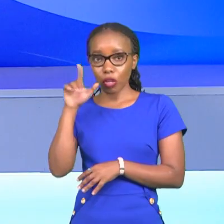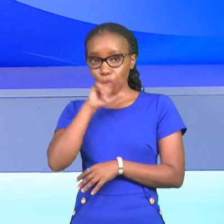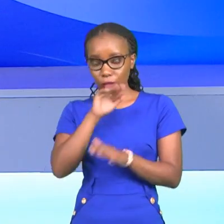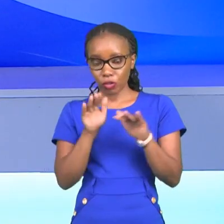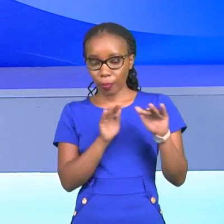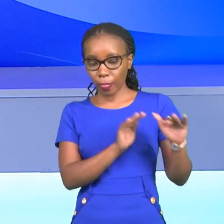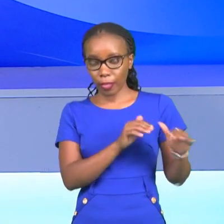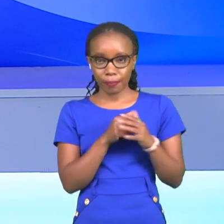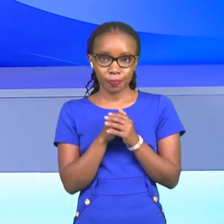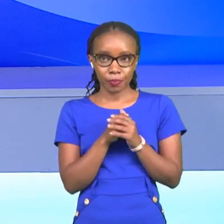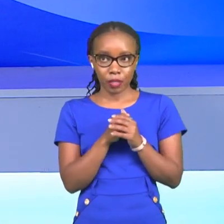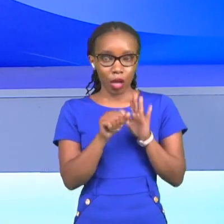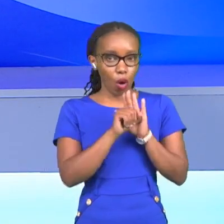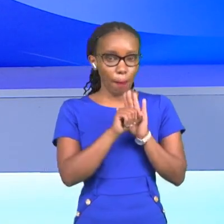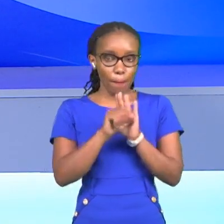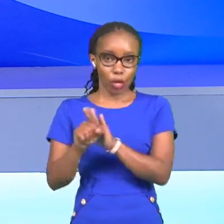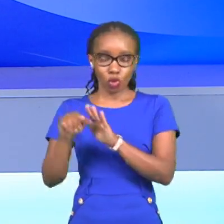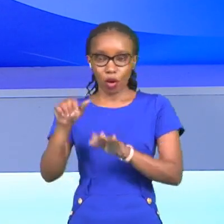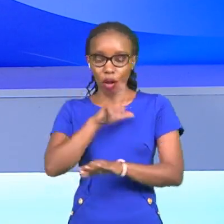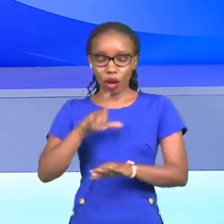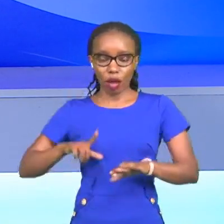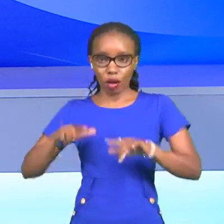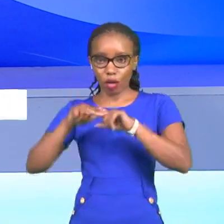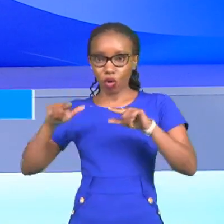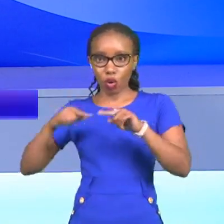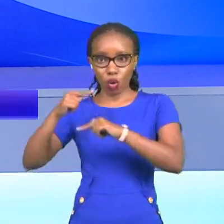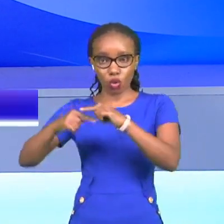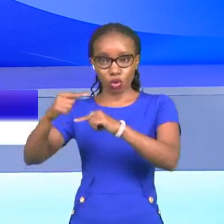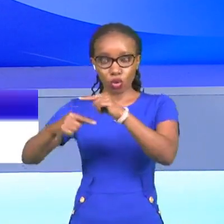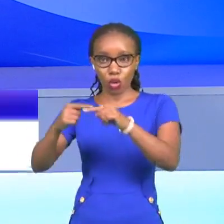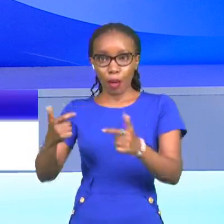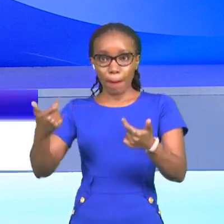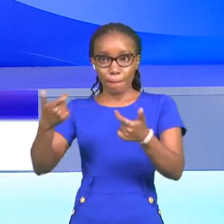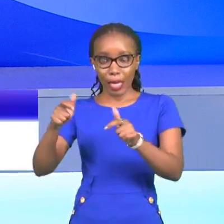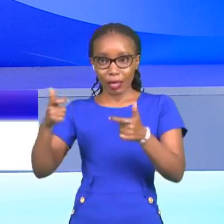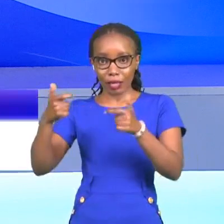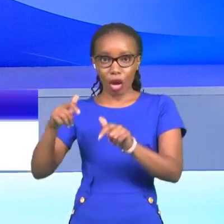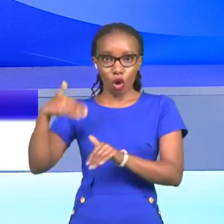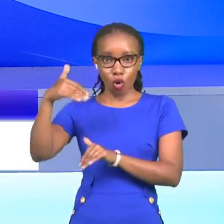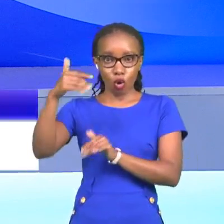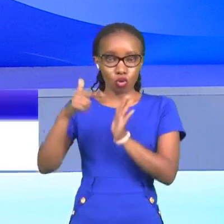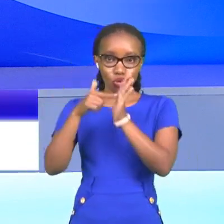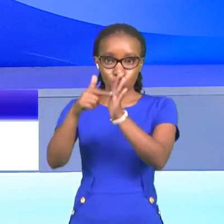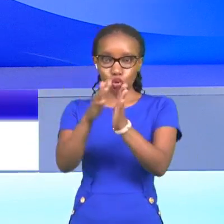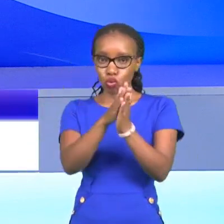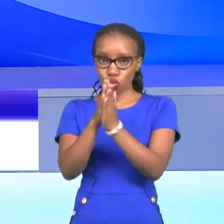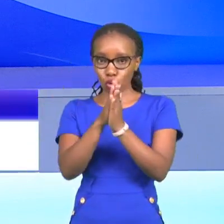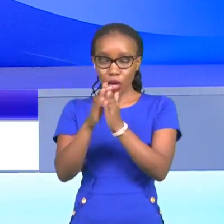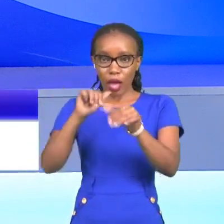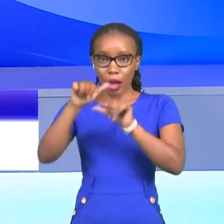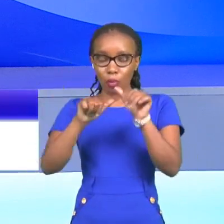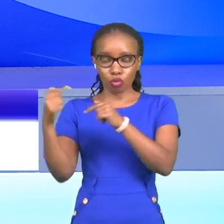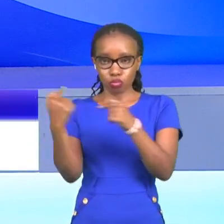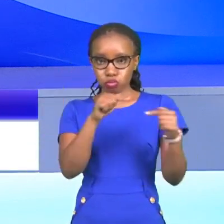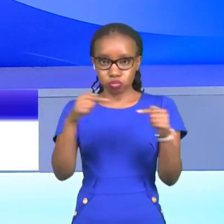that harassment from landlords has been ongoing for years with the media being awash with stories of dramatic wrangles